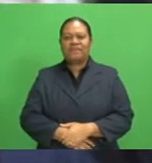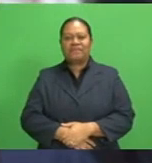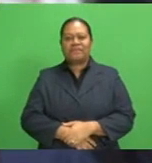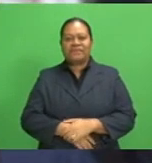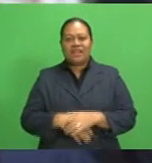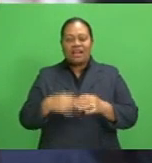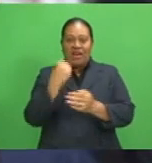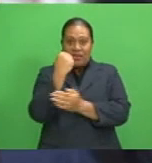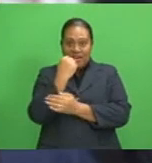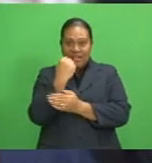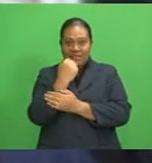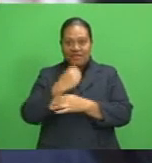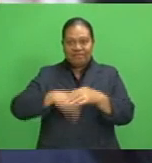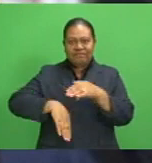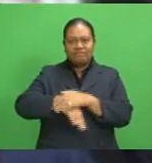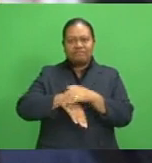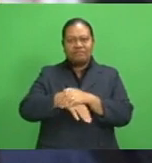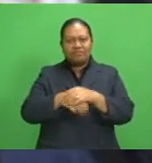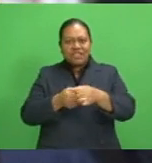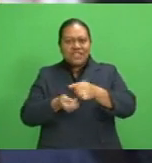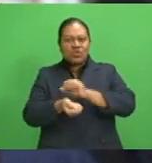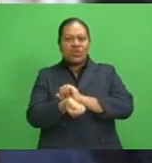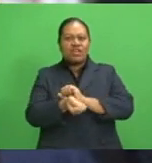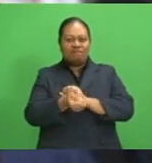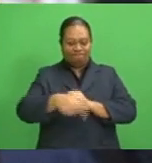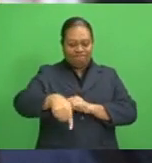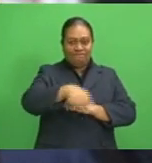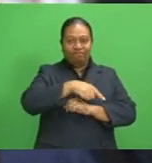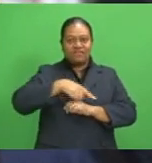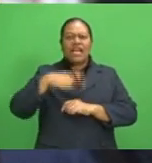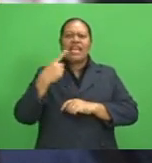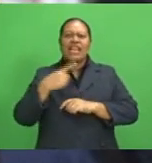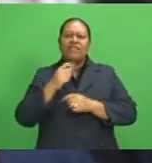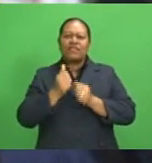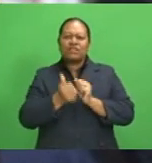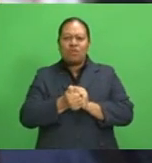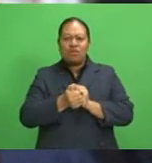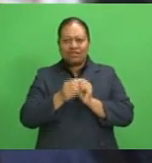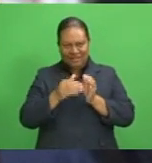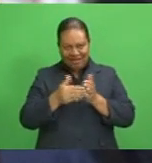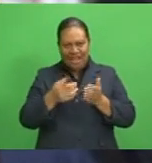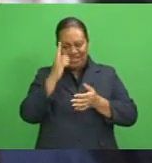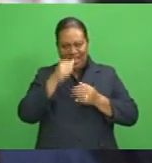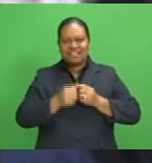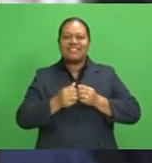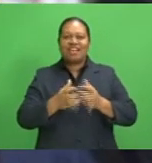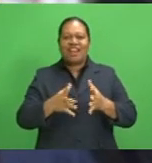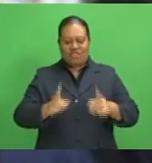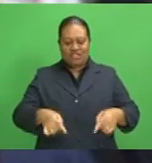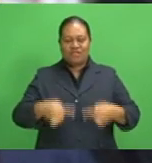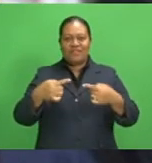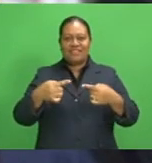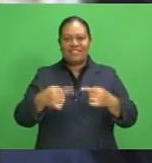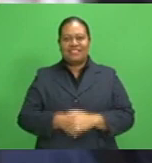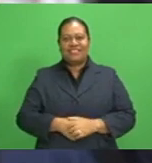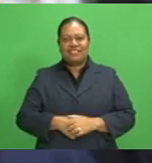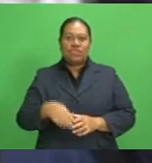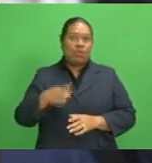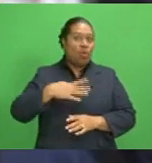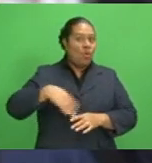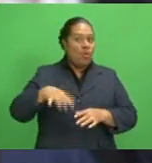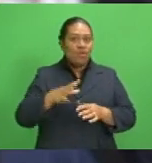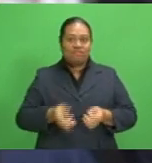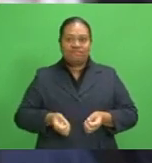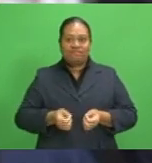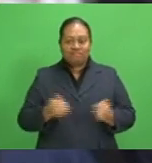Rugby, football, and cricket is amongst the 11 sports now able to start their respective competitions. These sports are returning to